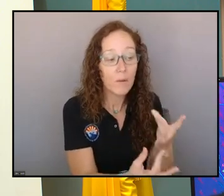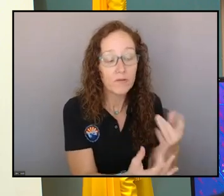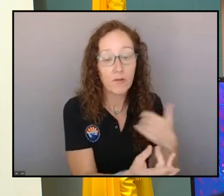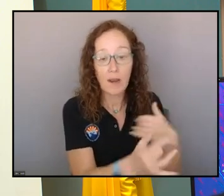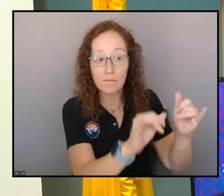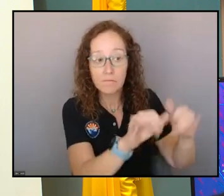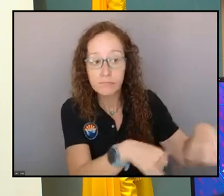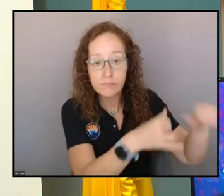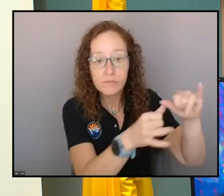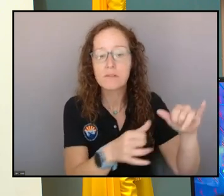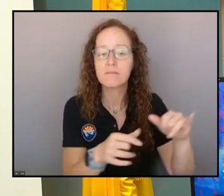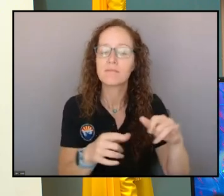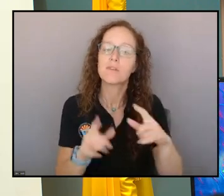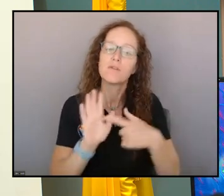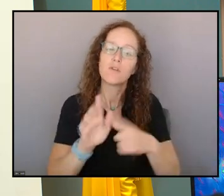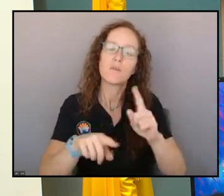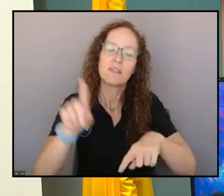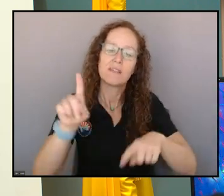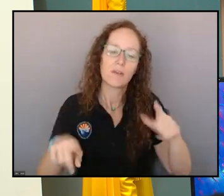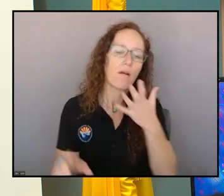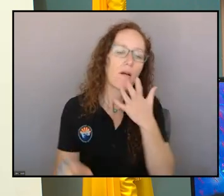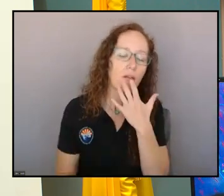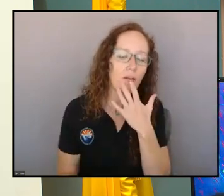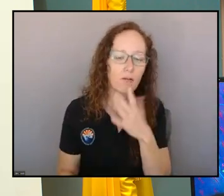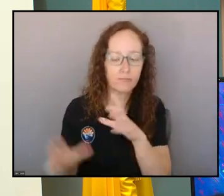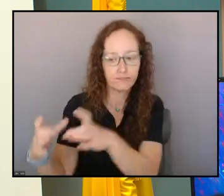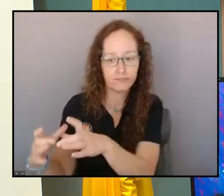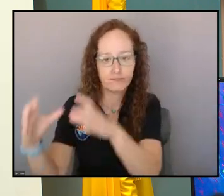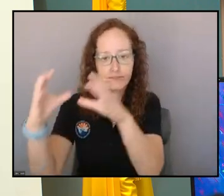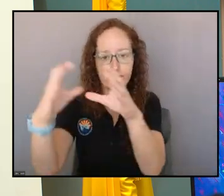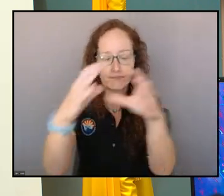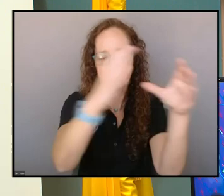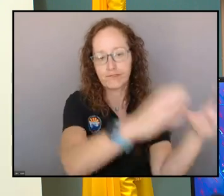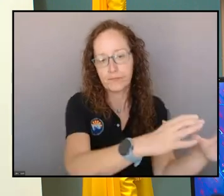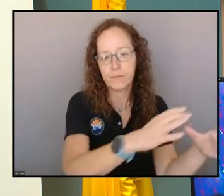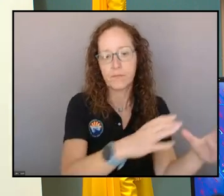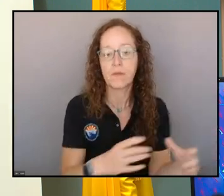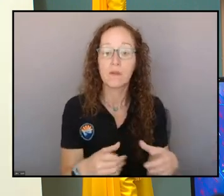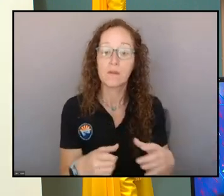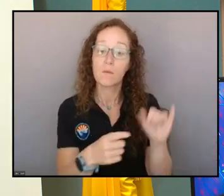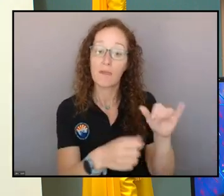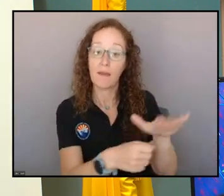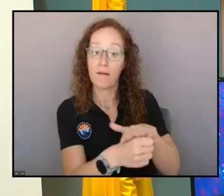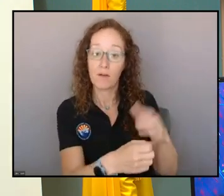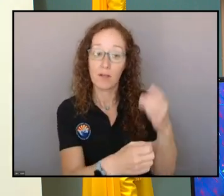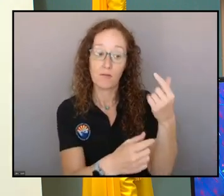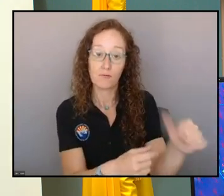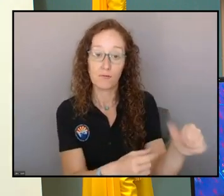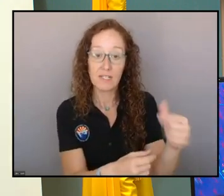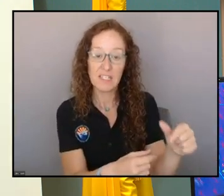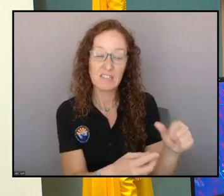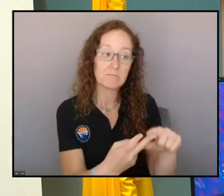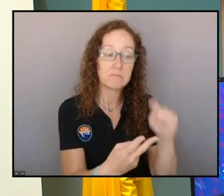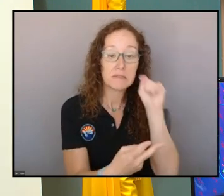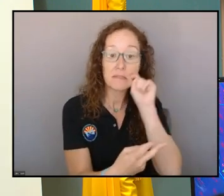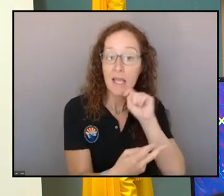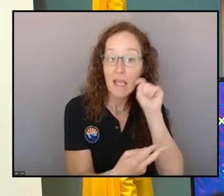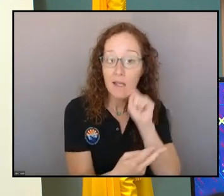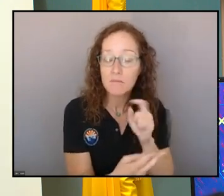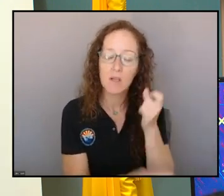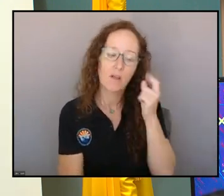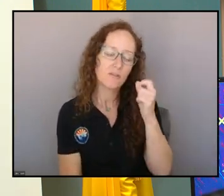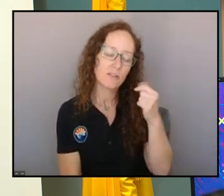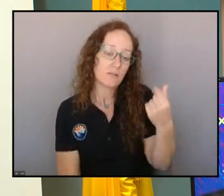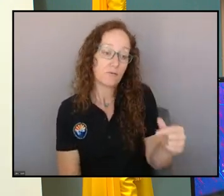highlands and the eastern plains, we have a little bit more of a green and then also kind of a tan color. The green in particular is